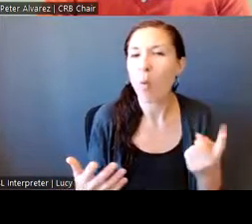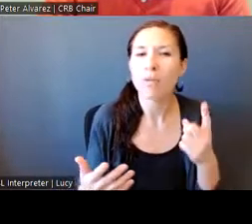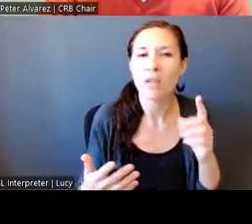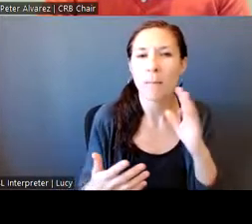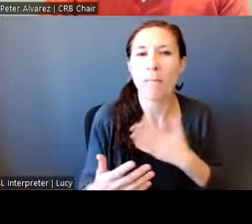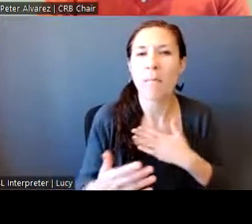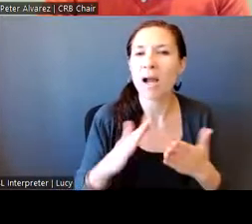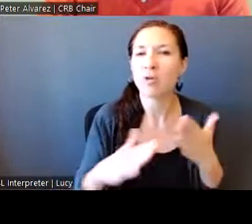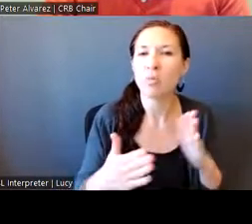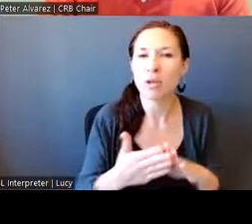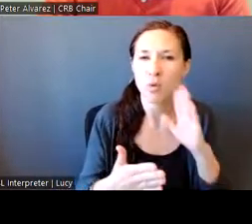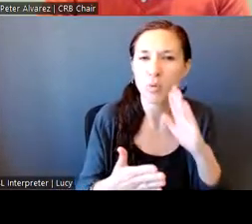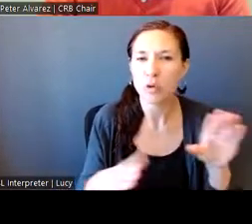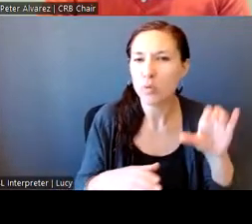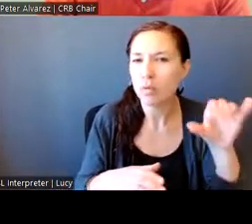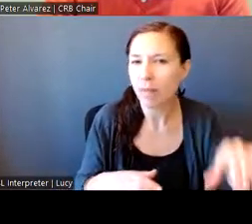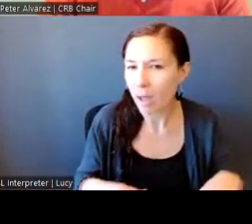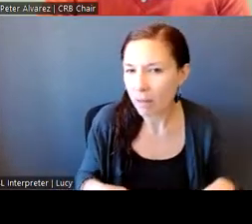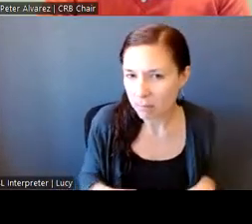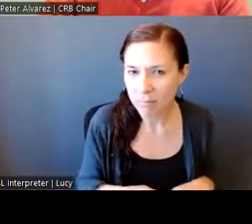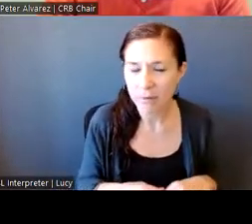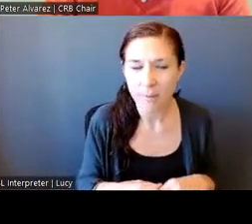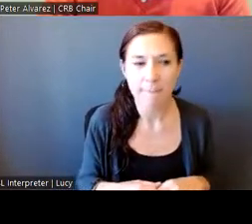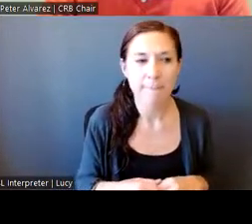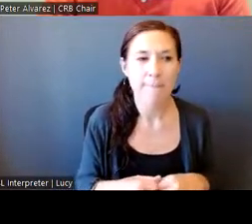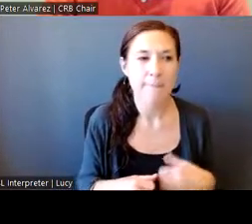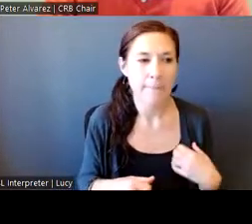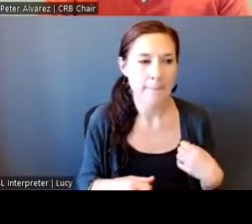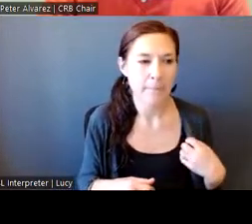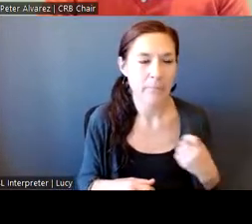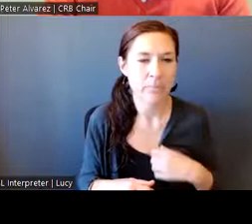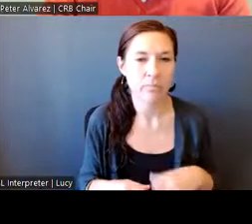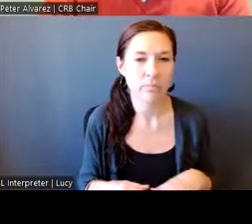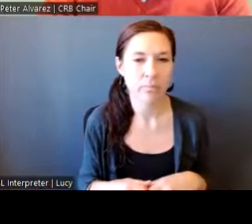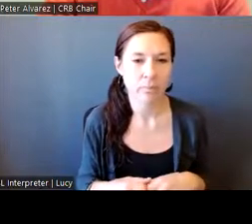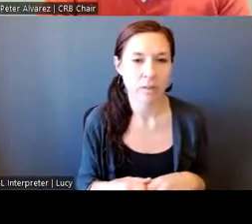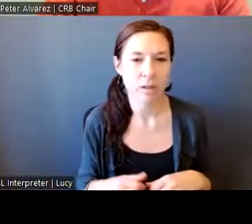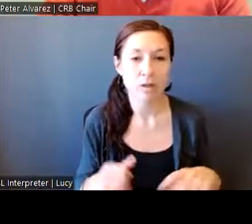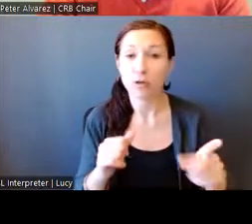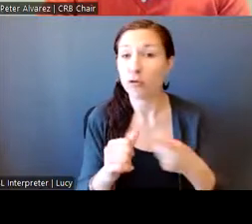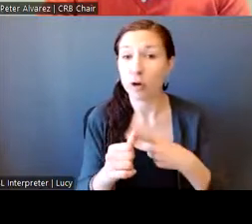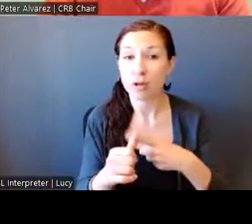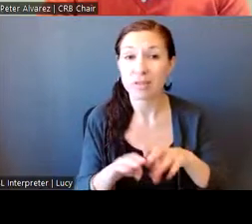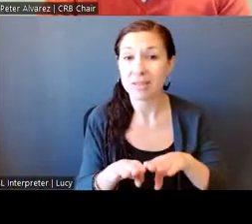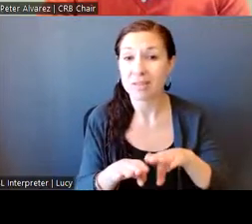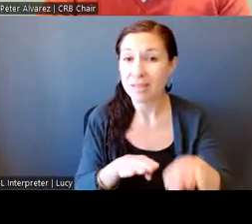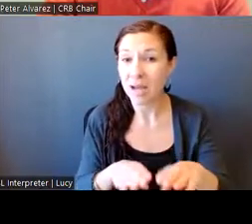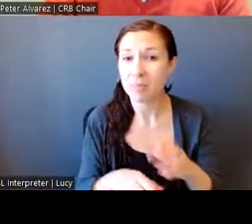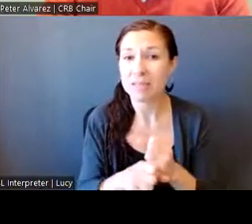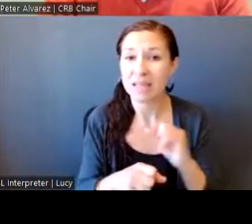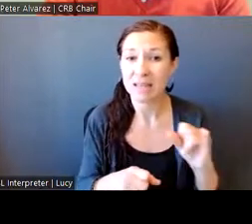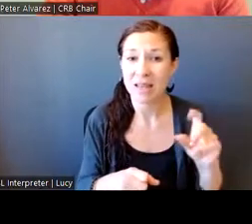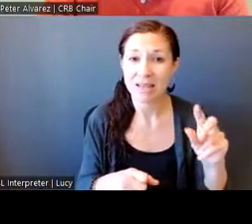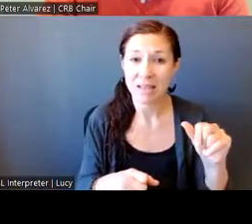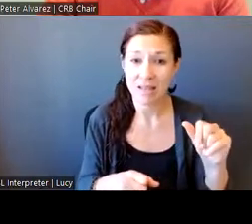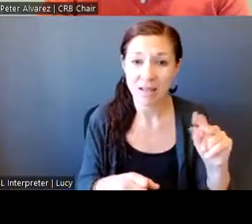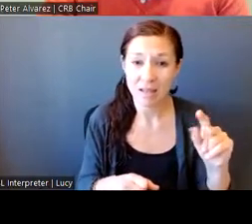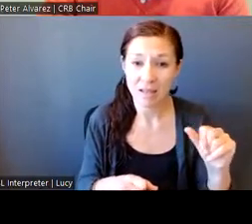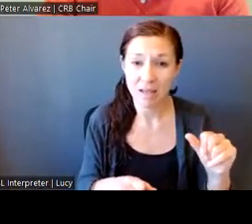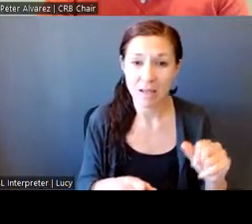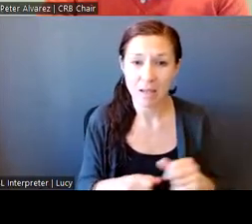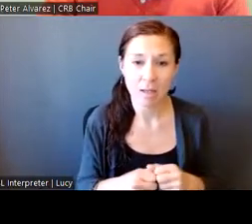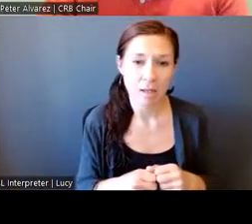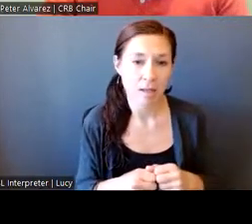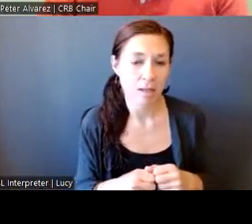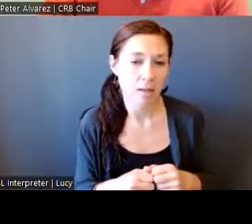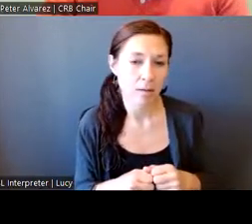that's the first thing I saw reading the data. That's the first thing that stayed with me, a 12 year old. I hate to tell you, it's not going